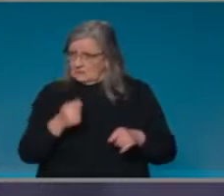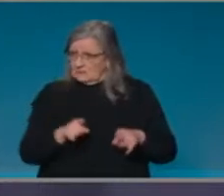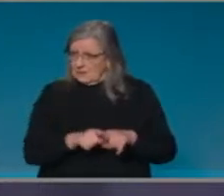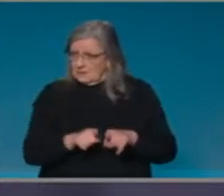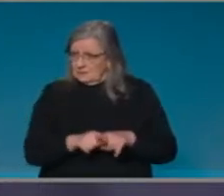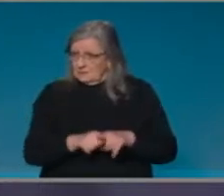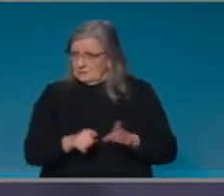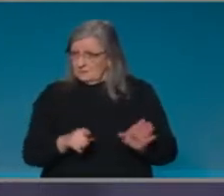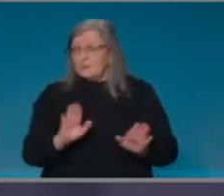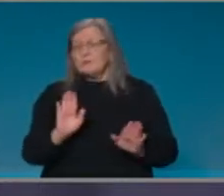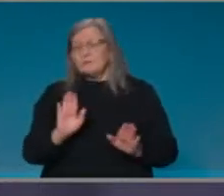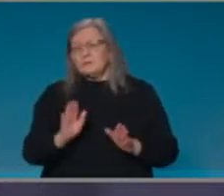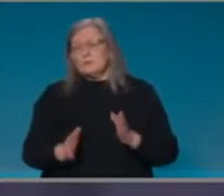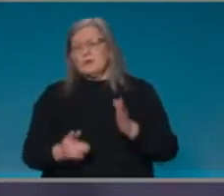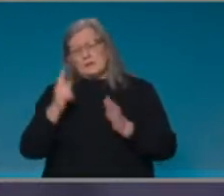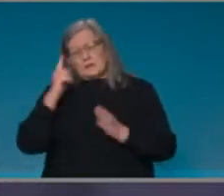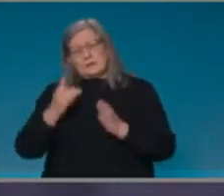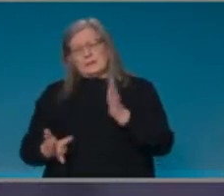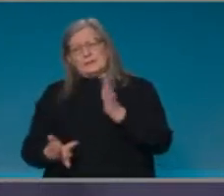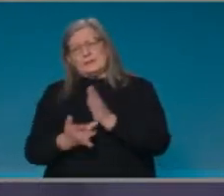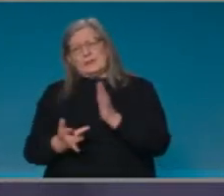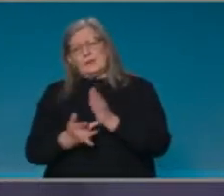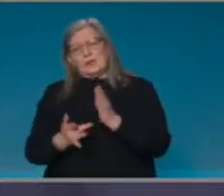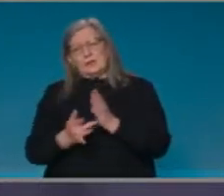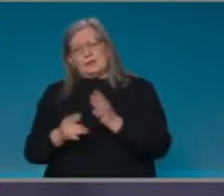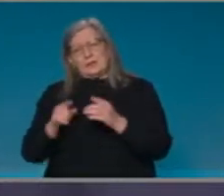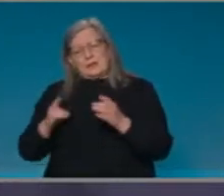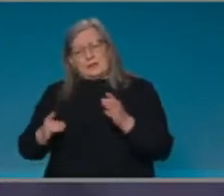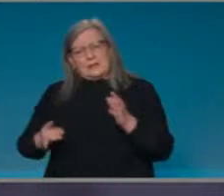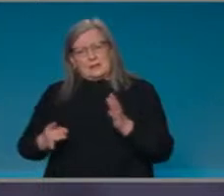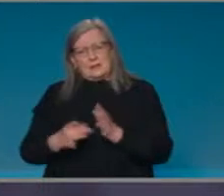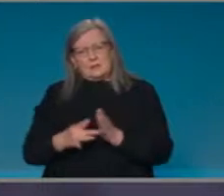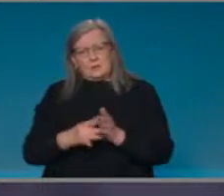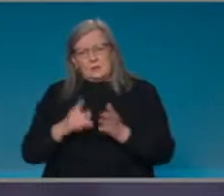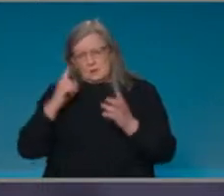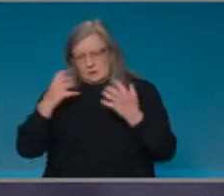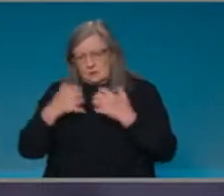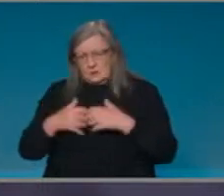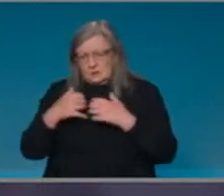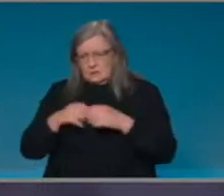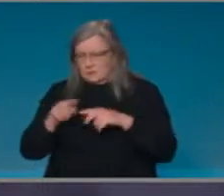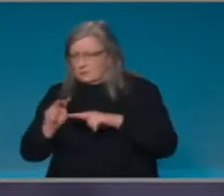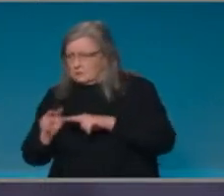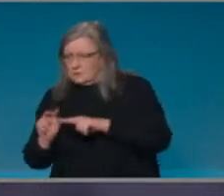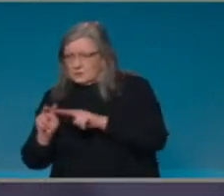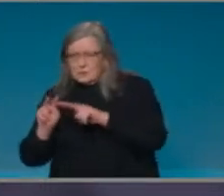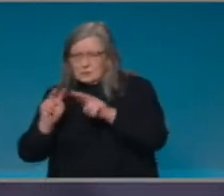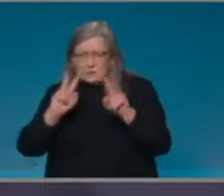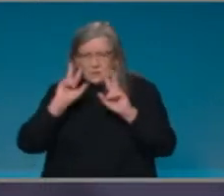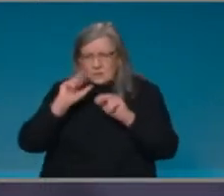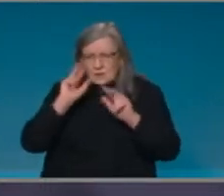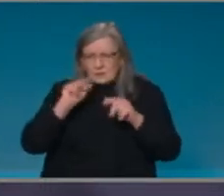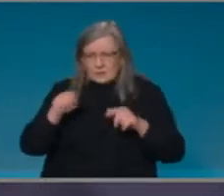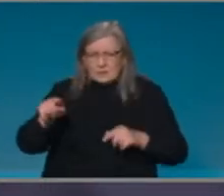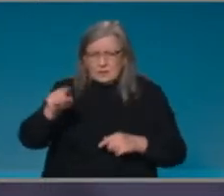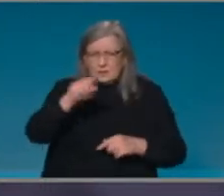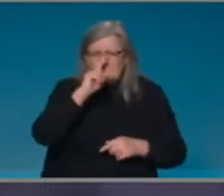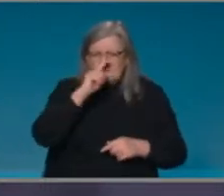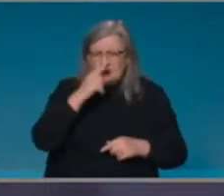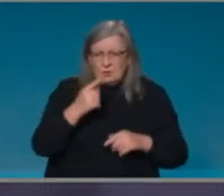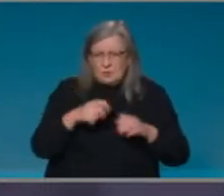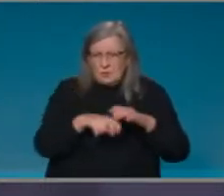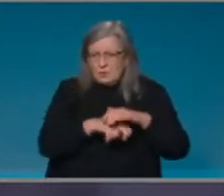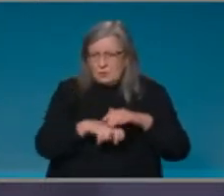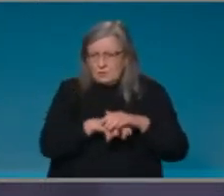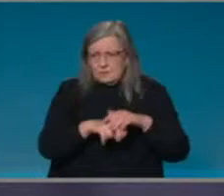resource amount, the amount of work required, um, maintain home quarantine. Uh, I like, as I say, the Minister did home quarantine